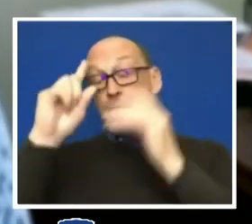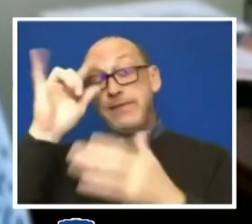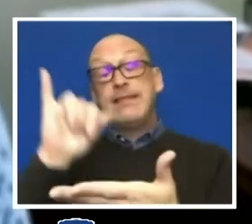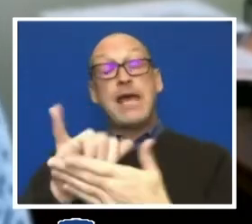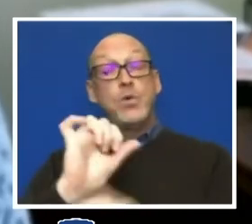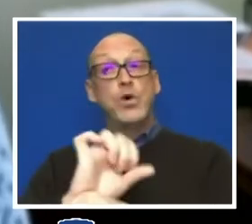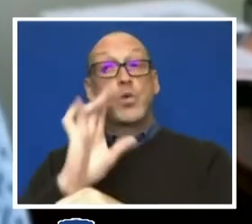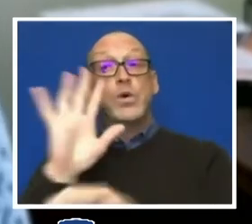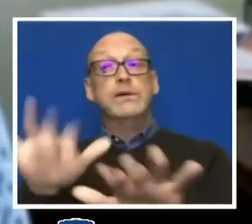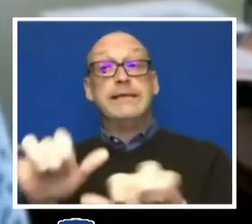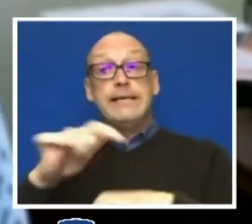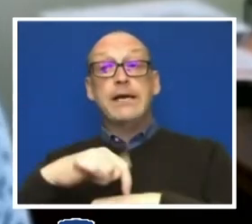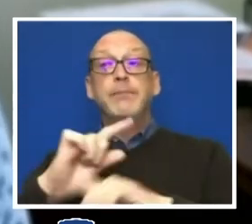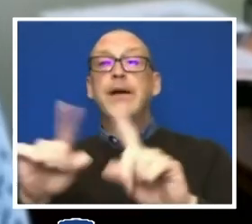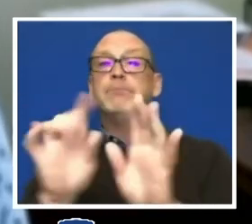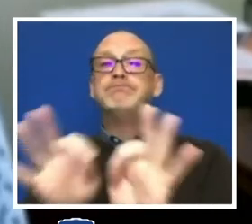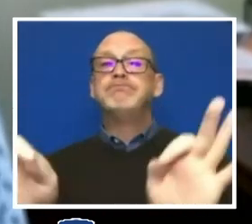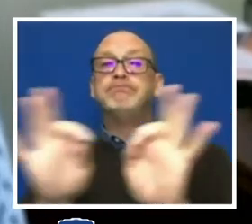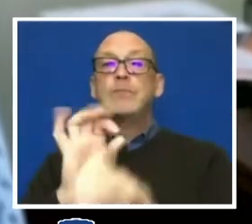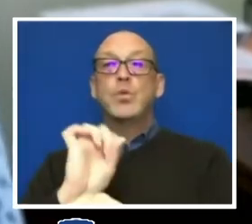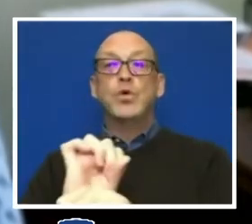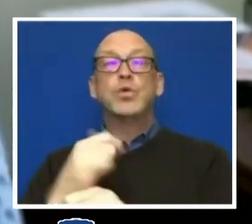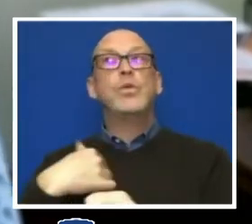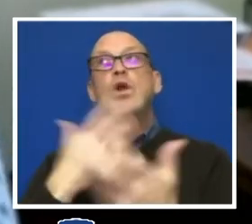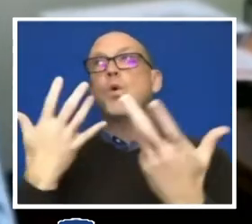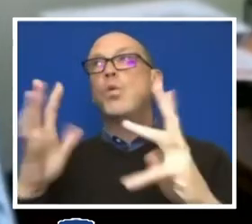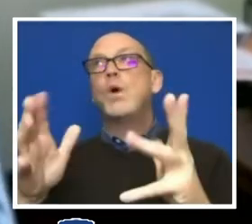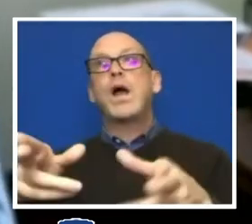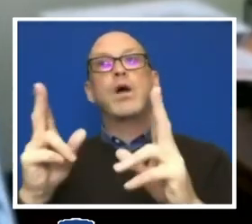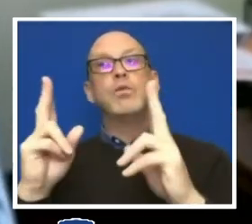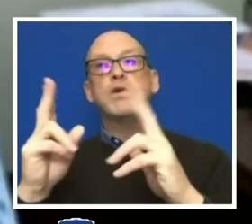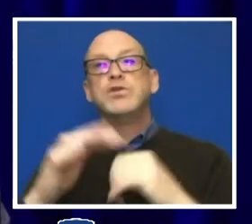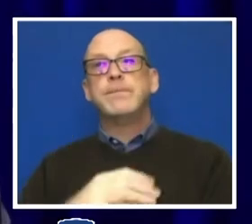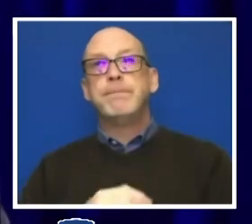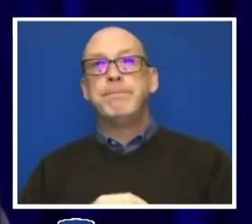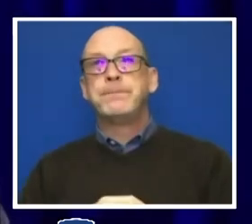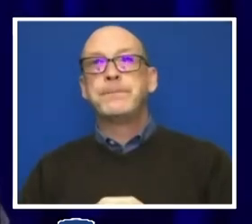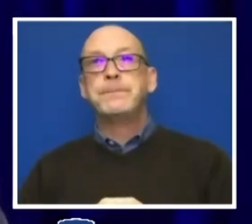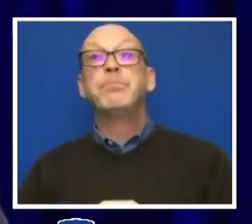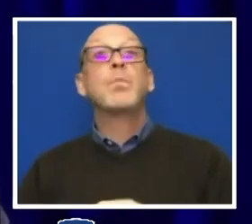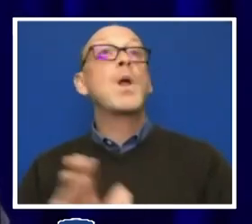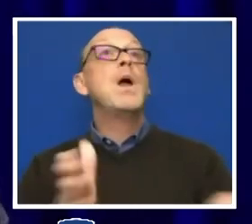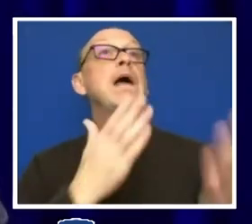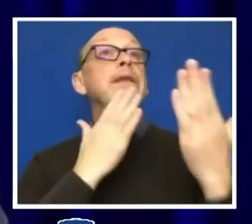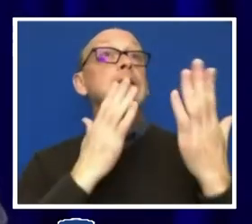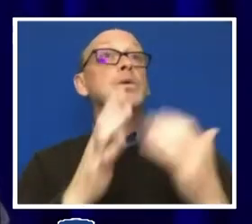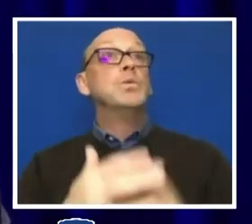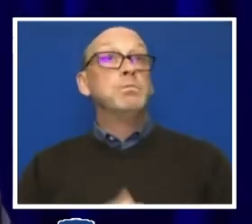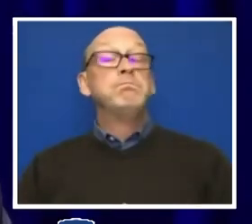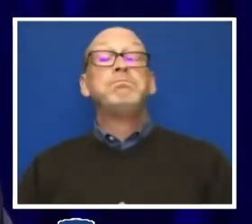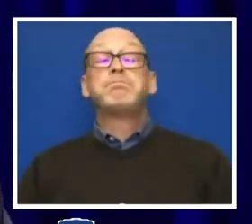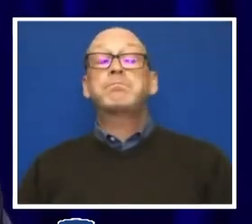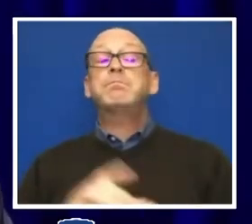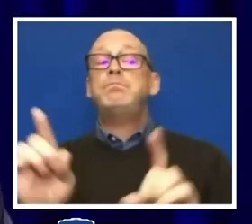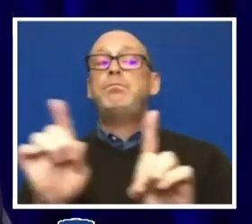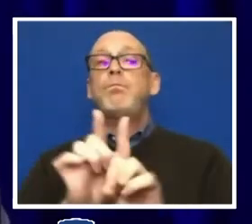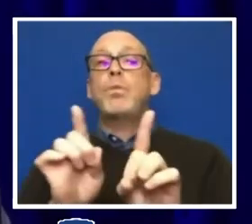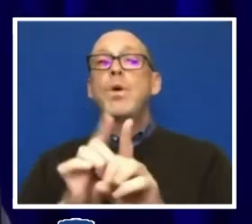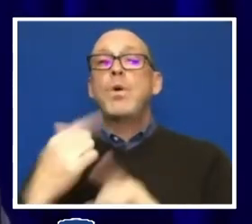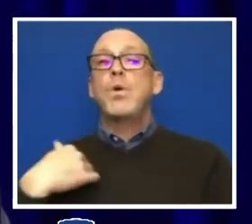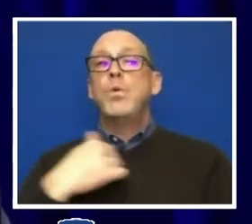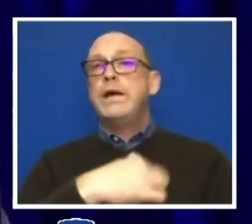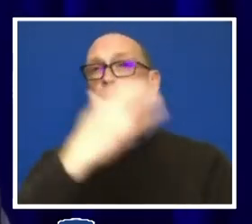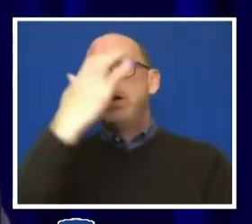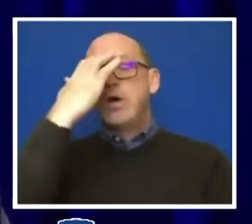but it's important work. We don't want to rush it. Thank you. We also know that that